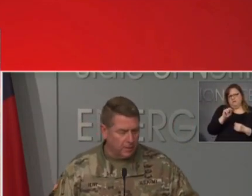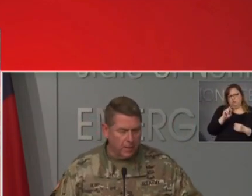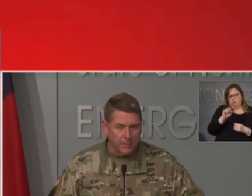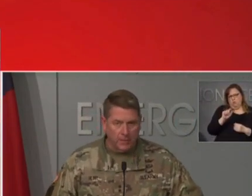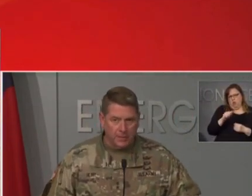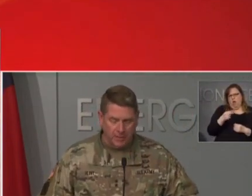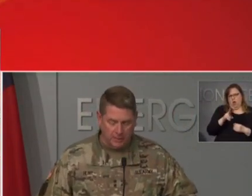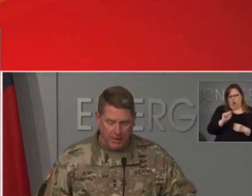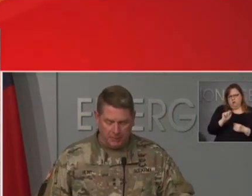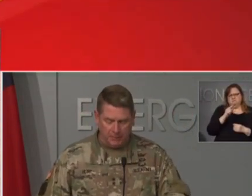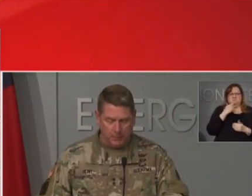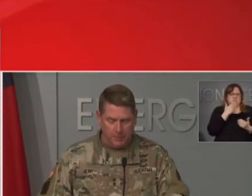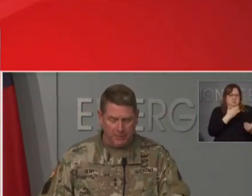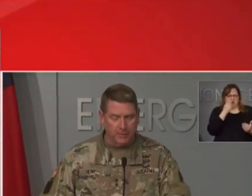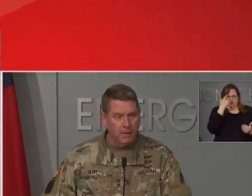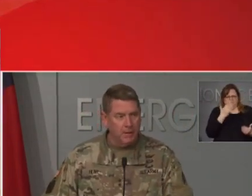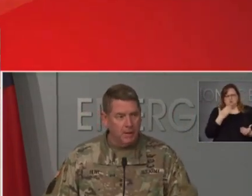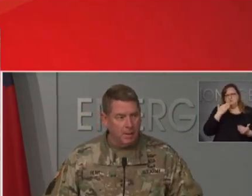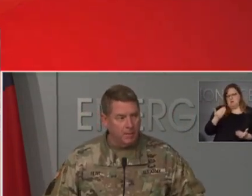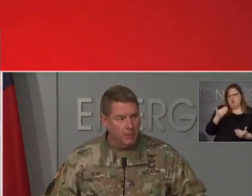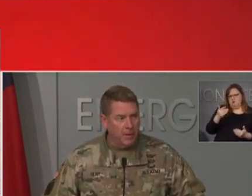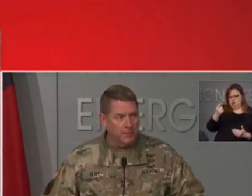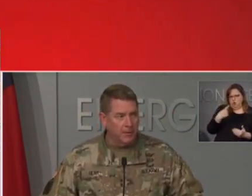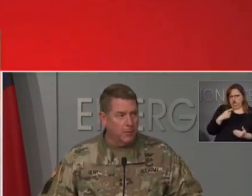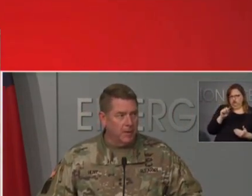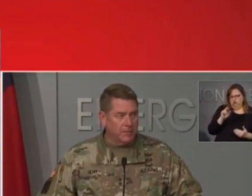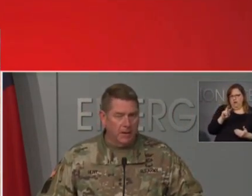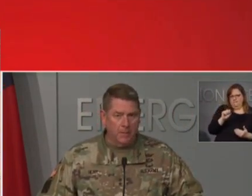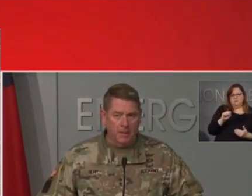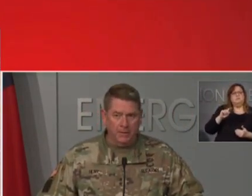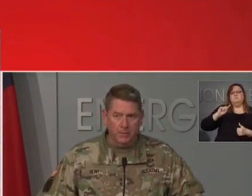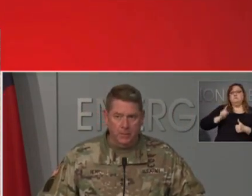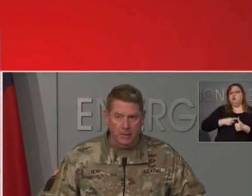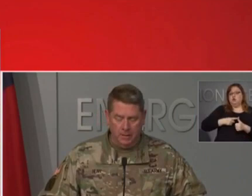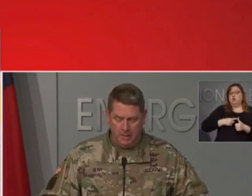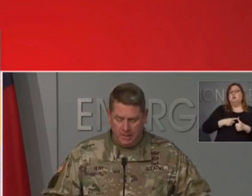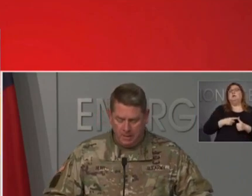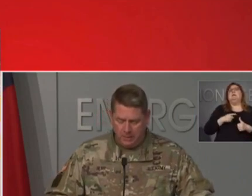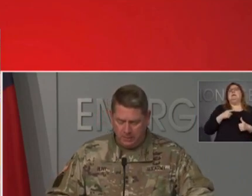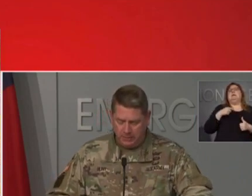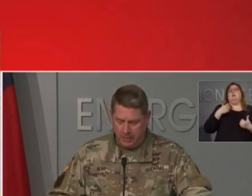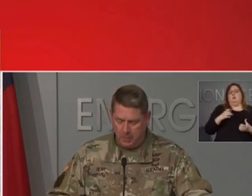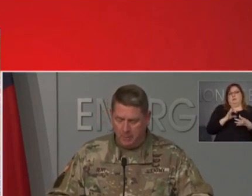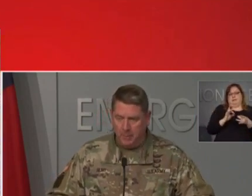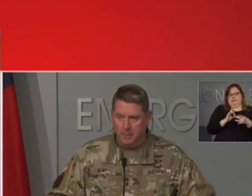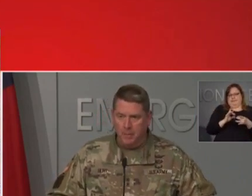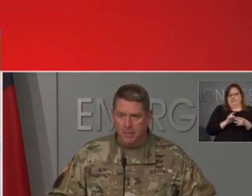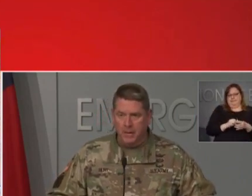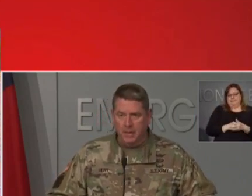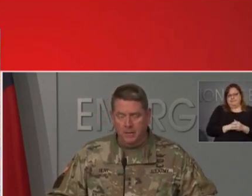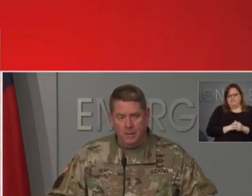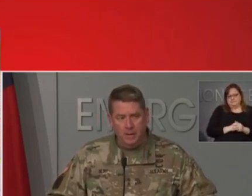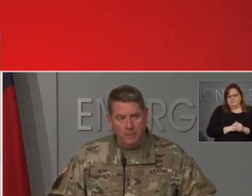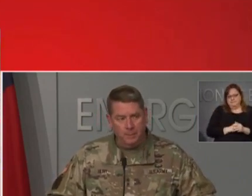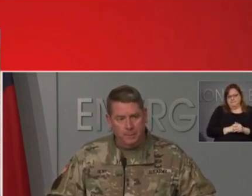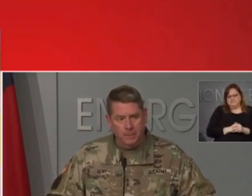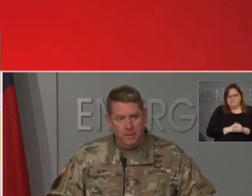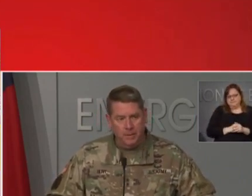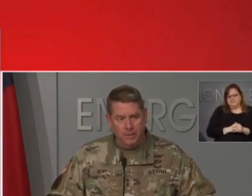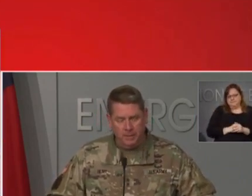Thank you, Governor, and thank you, Travis, for the question. Before I answer your question, I would like to just say one thing